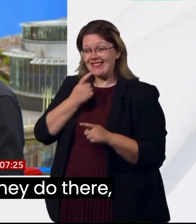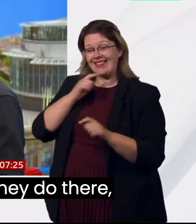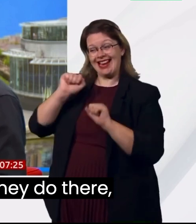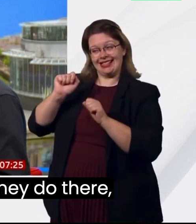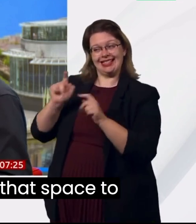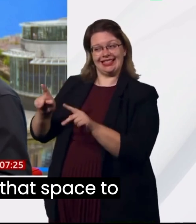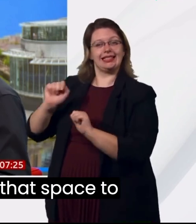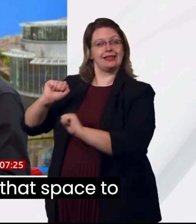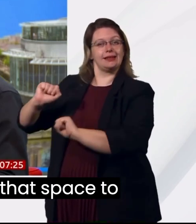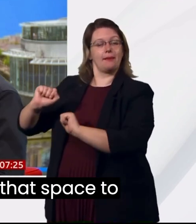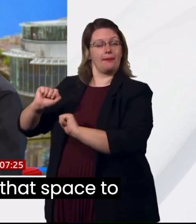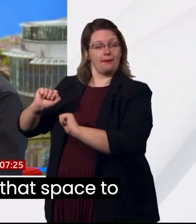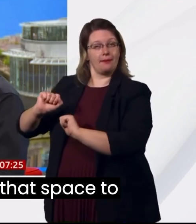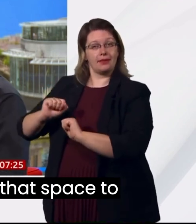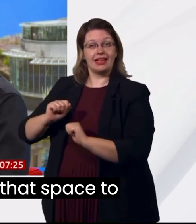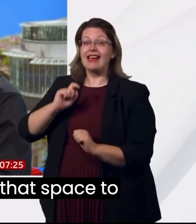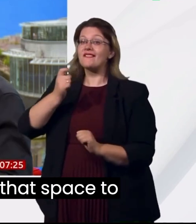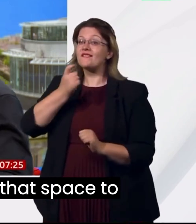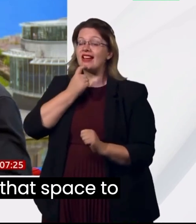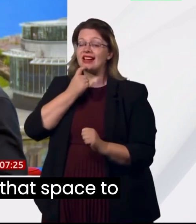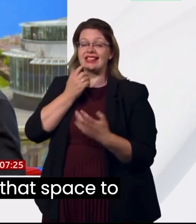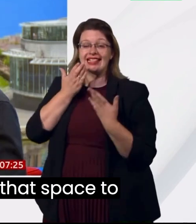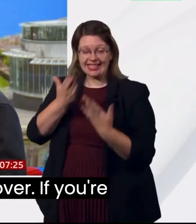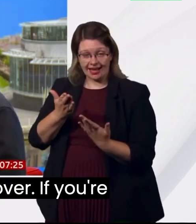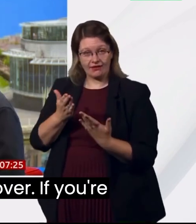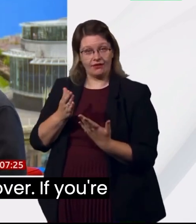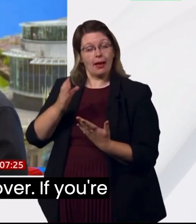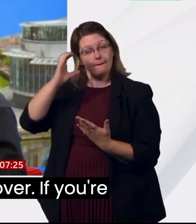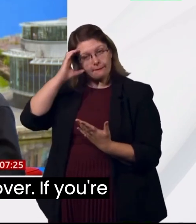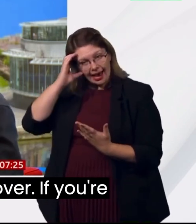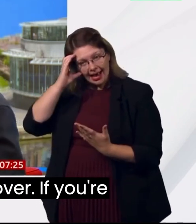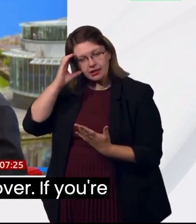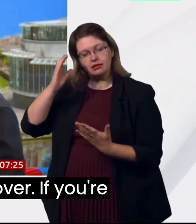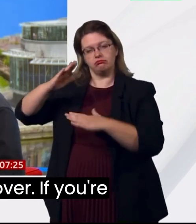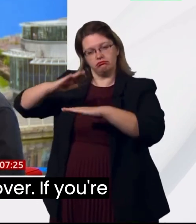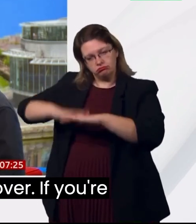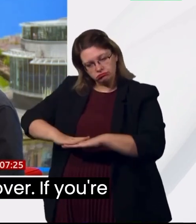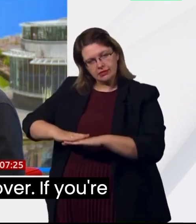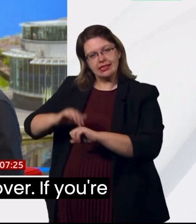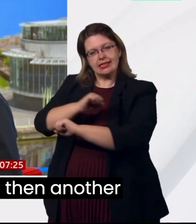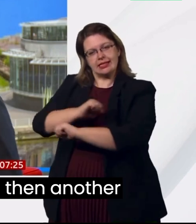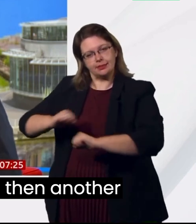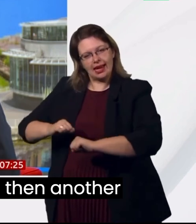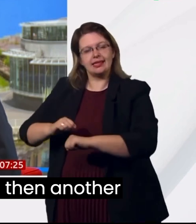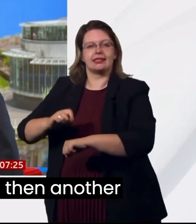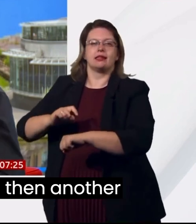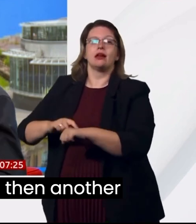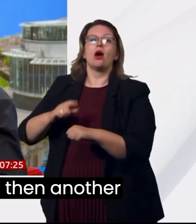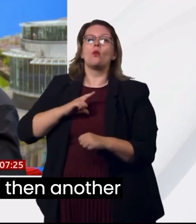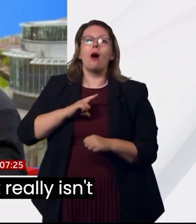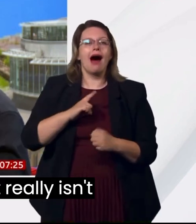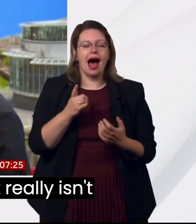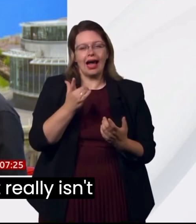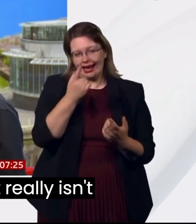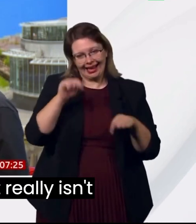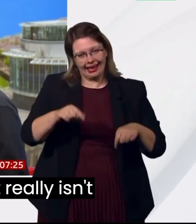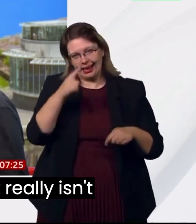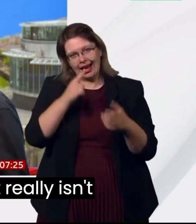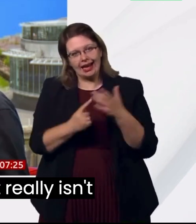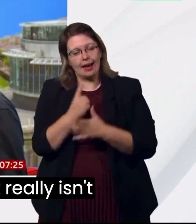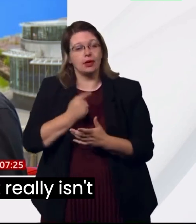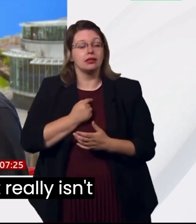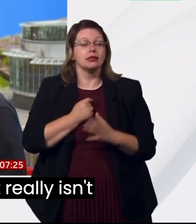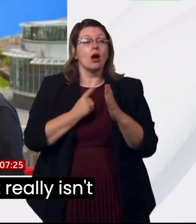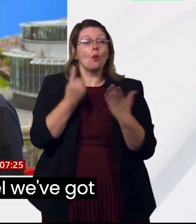do there, because they give people that space to recover, that time to recover. If you're in one place one night and in another place another night,